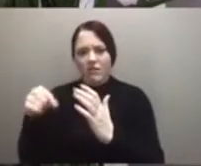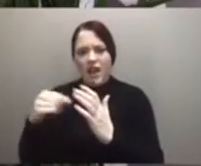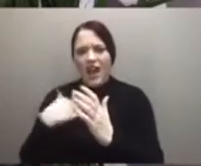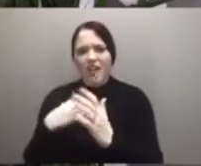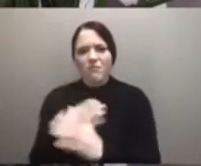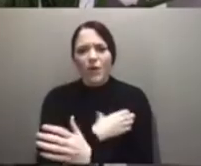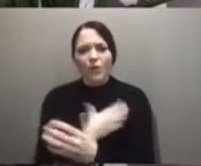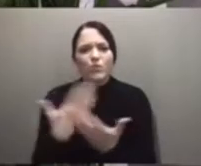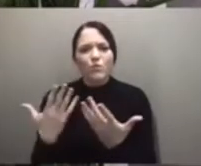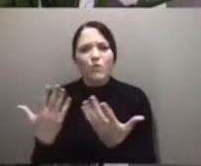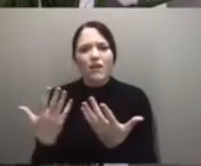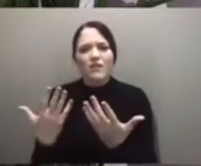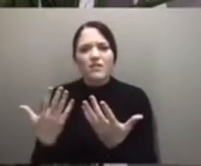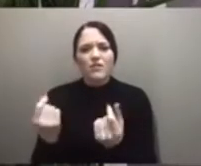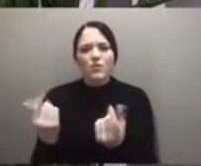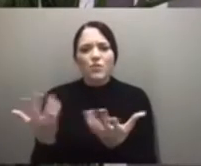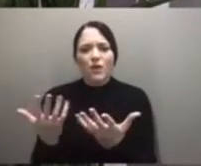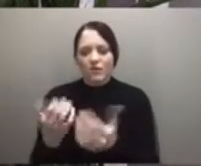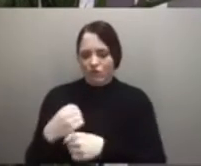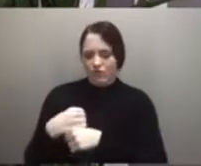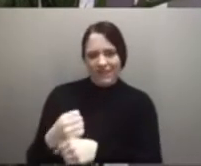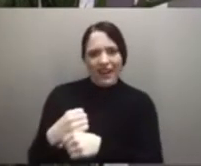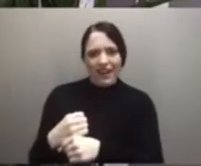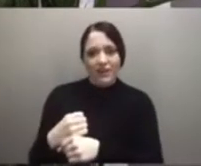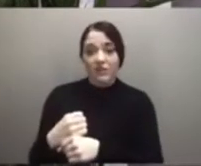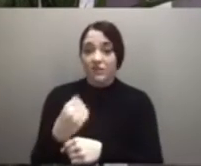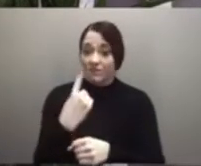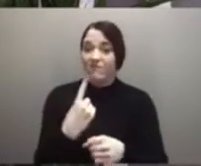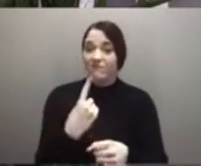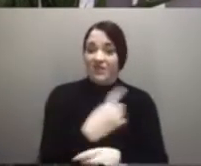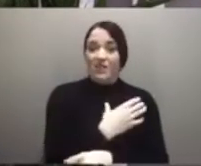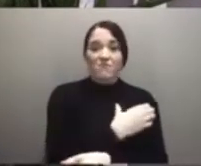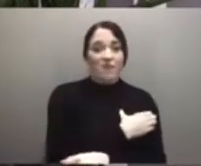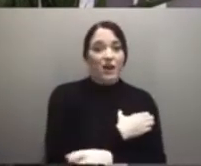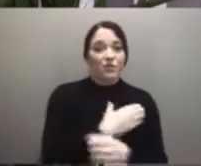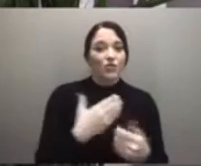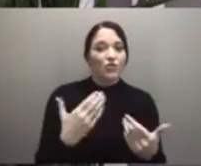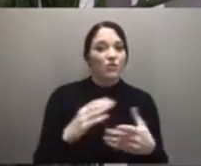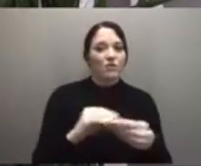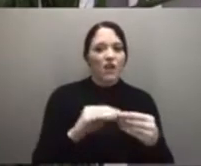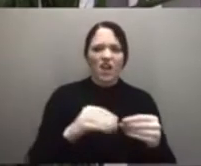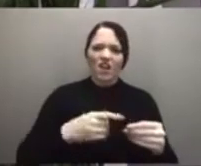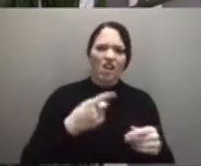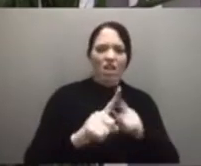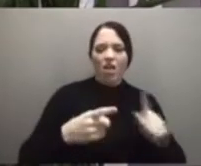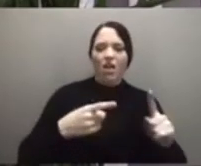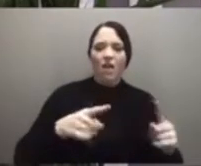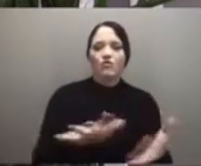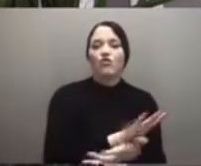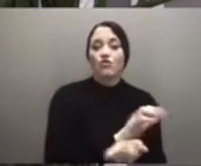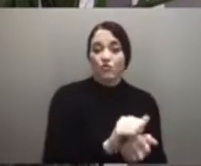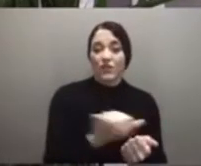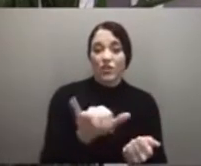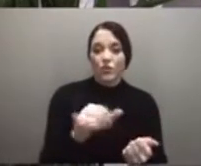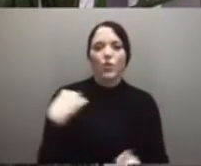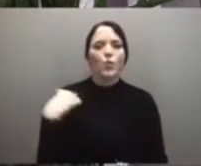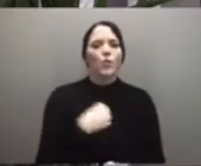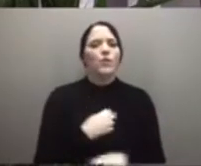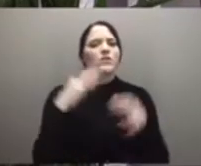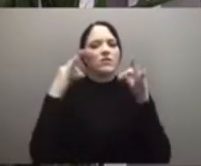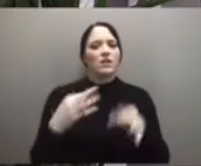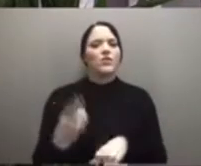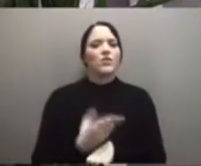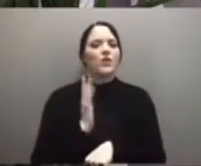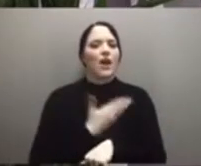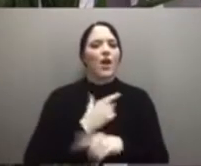destroy. We choose to use our words to create. All